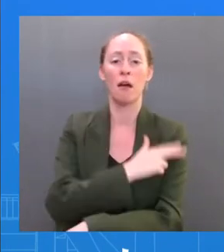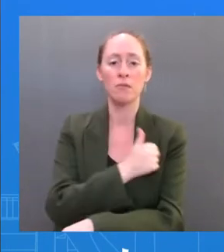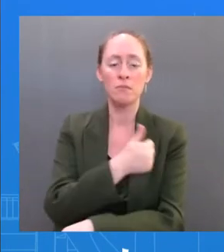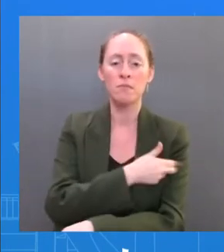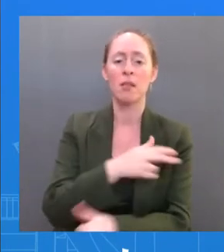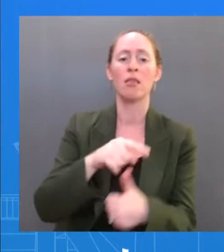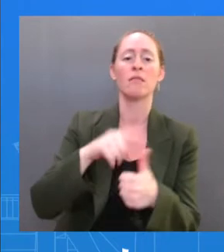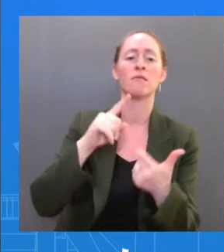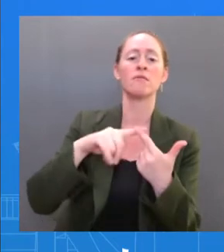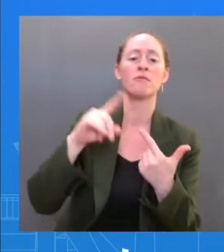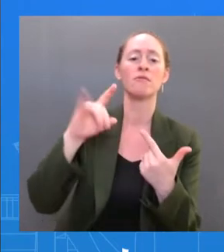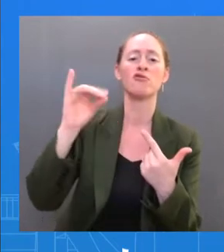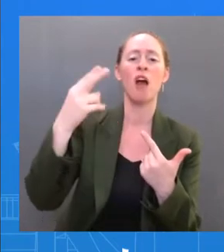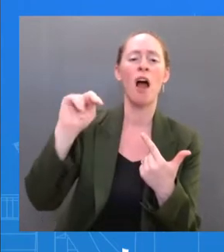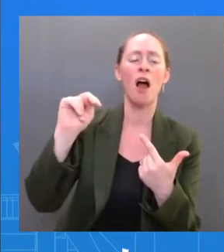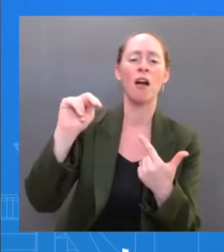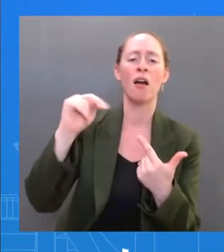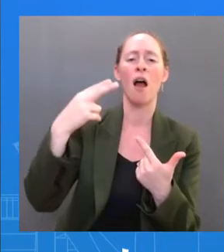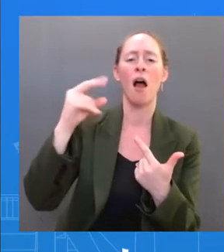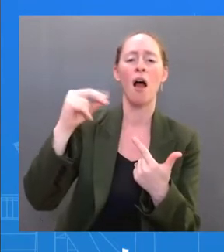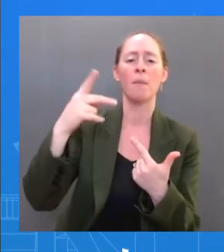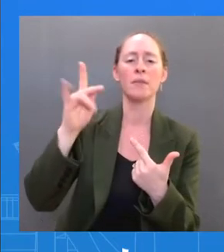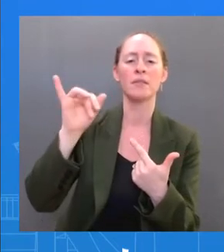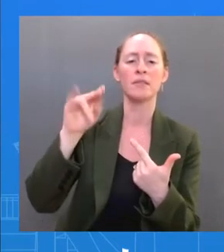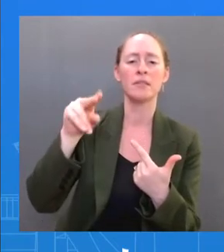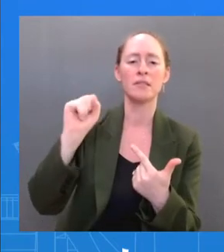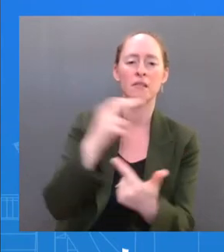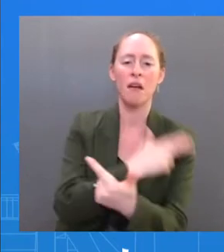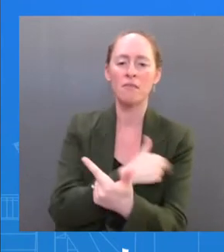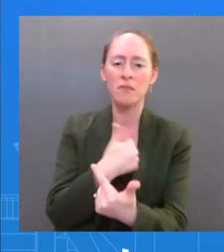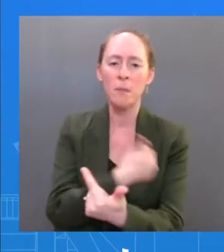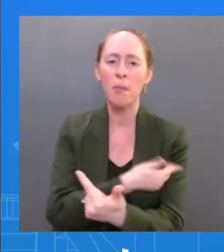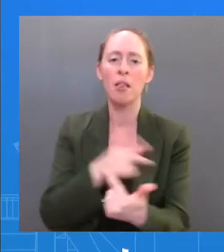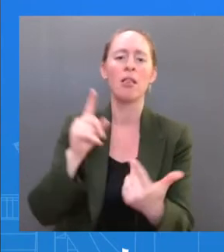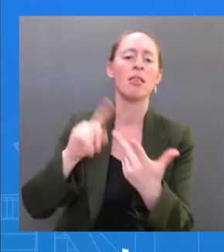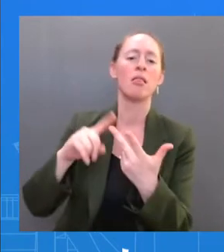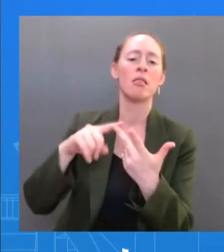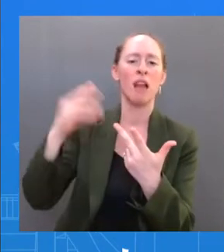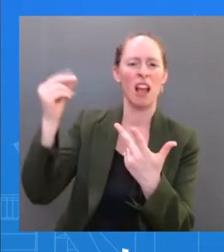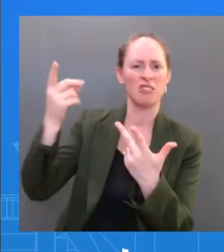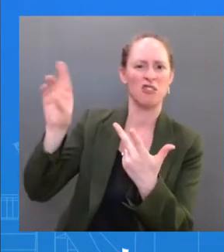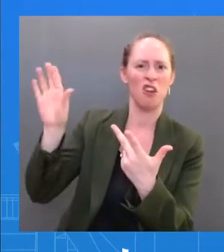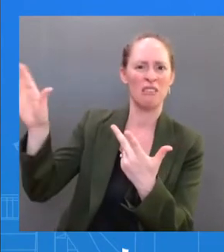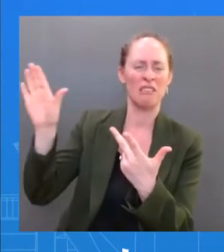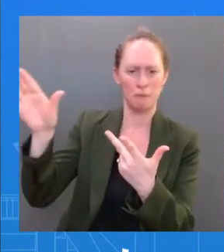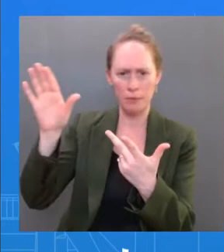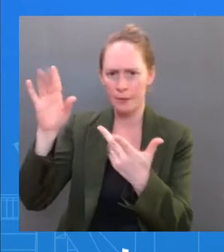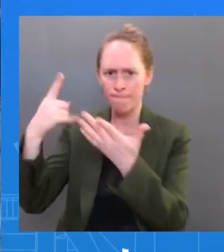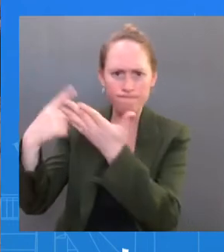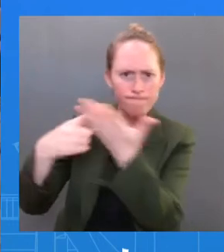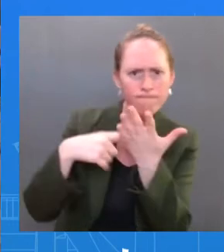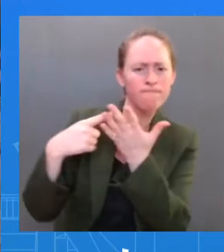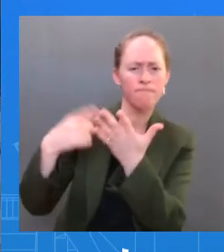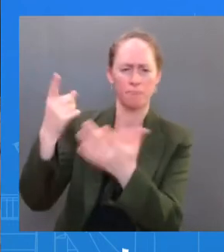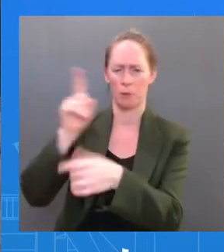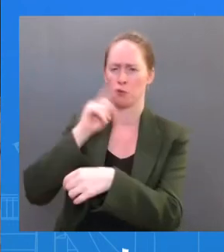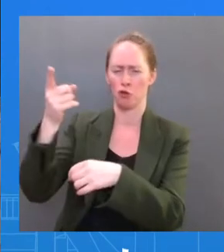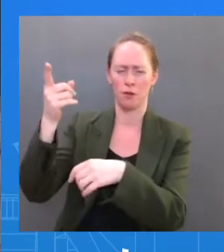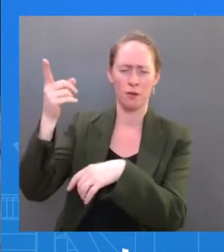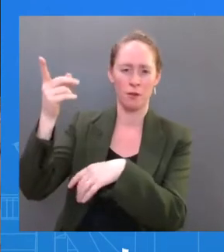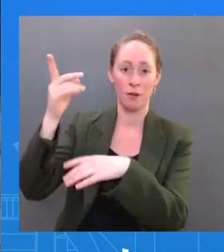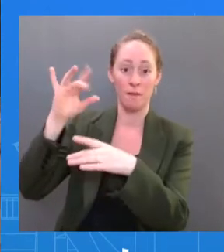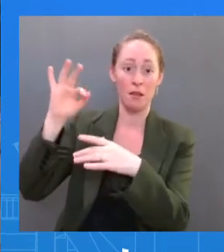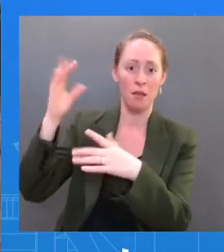He did. And based on that, that was a recommendation that Dr. O'Connor made. And the President accepted that. The Would that be an option if the case were to